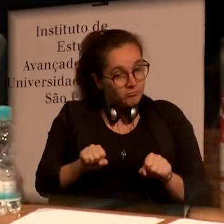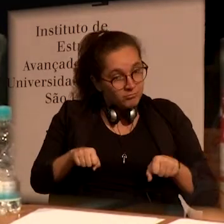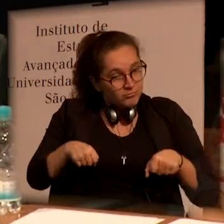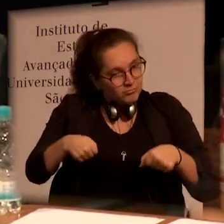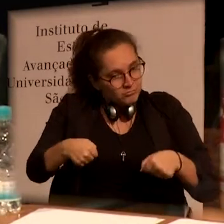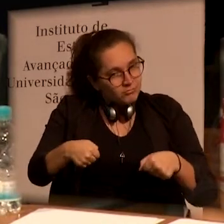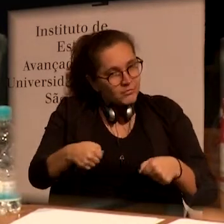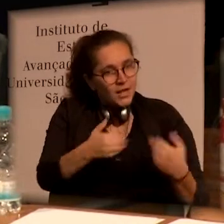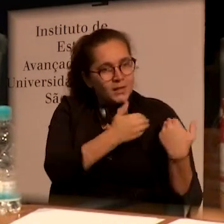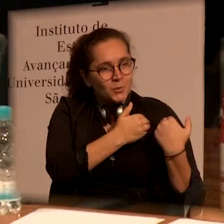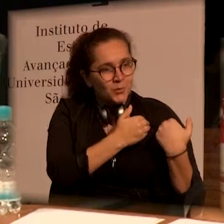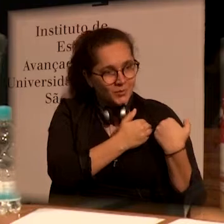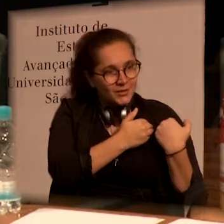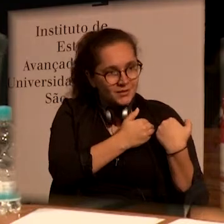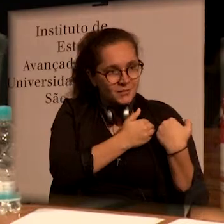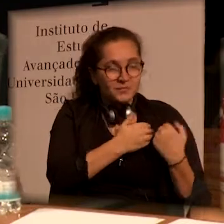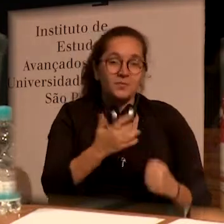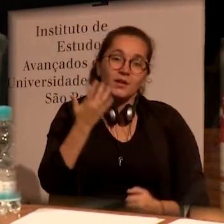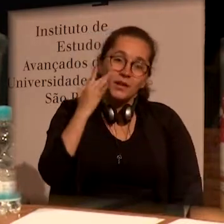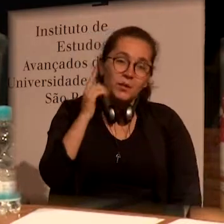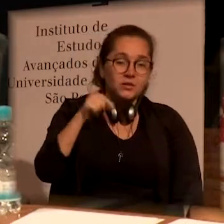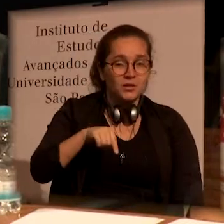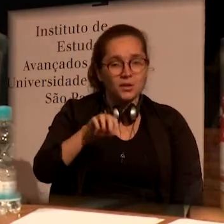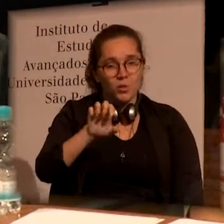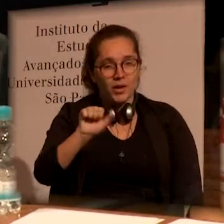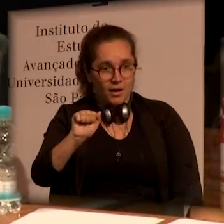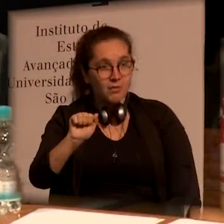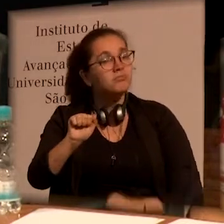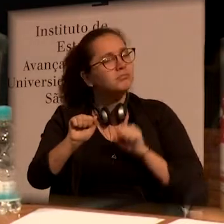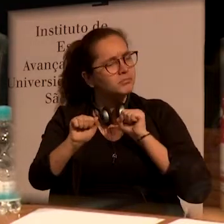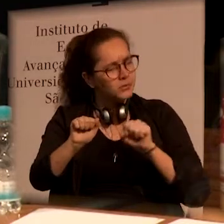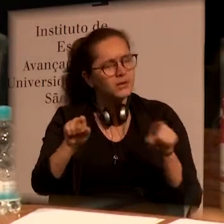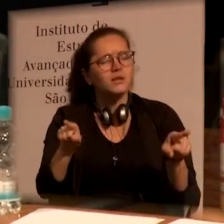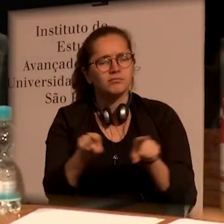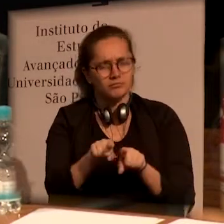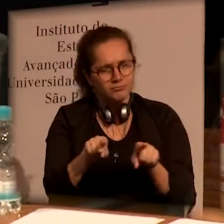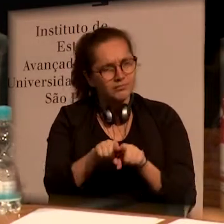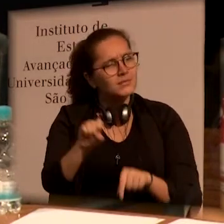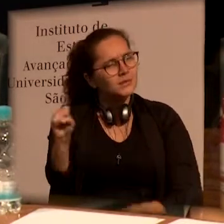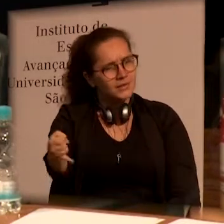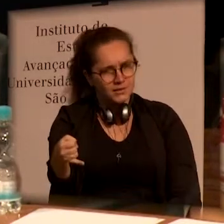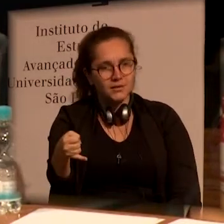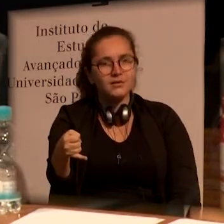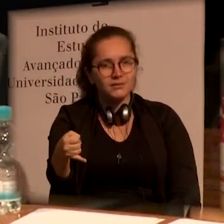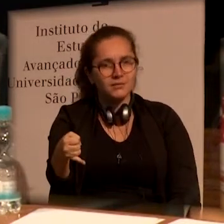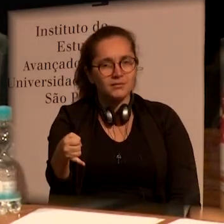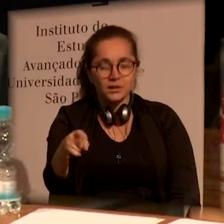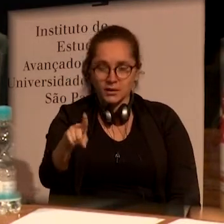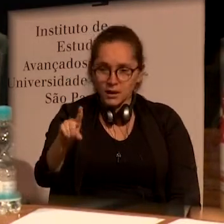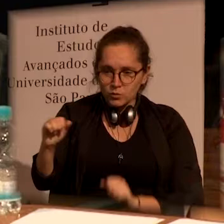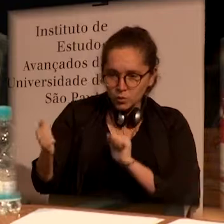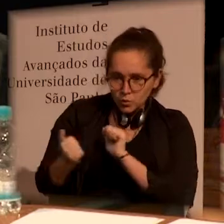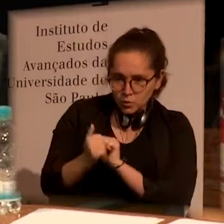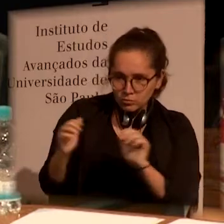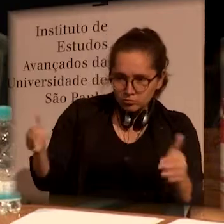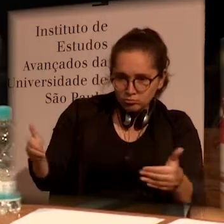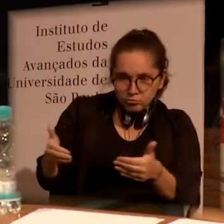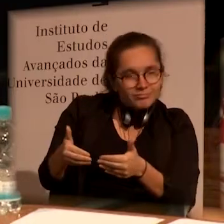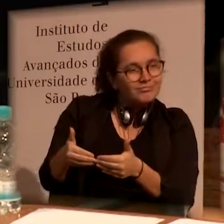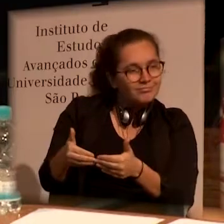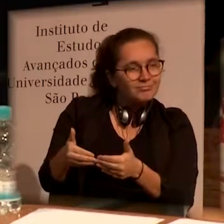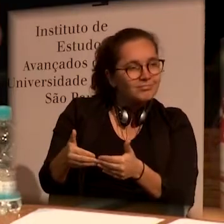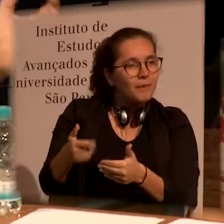the task. And I think that IEA could be an incubator,